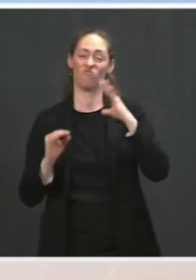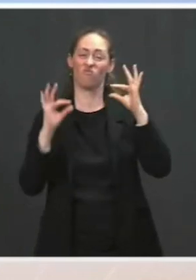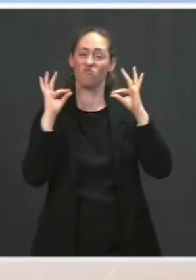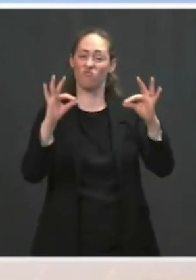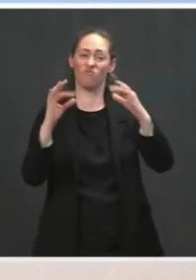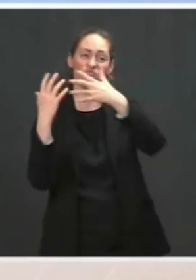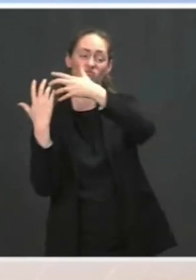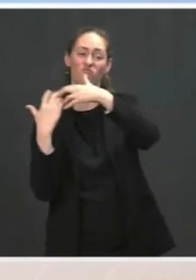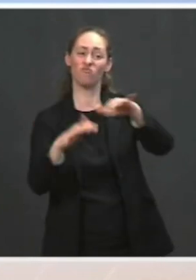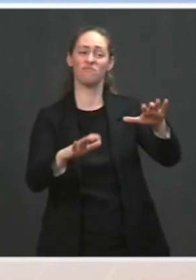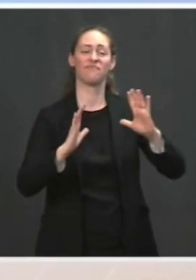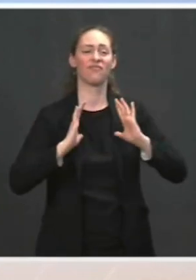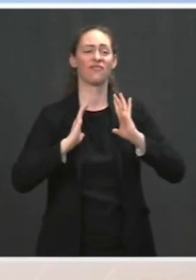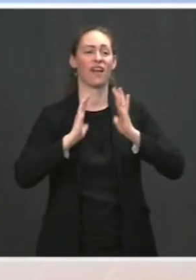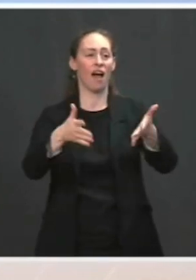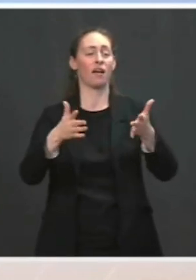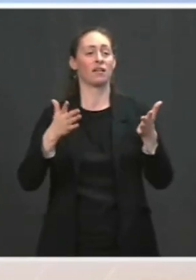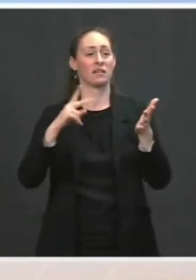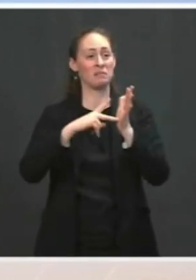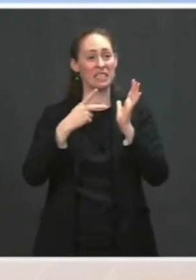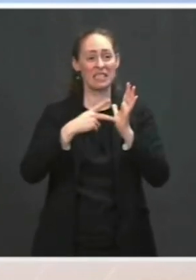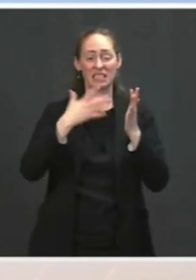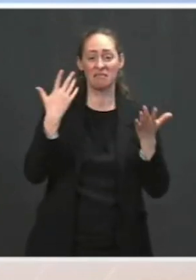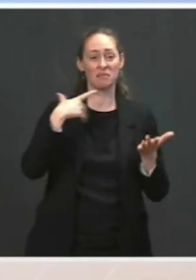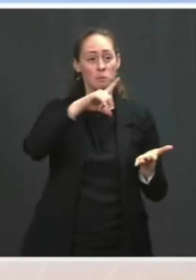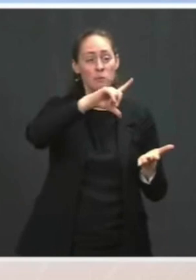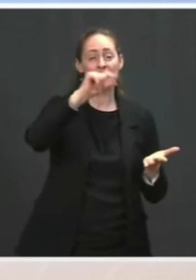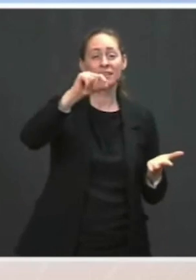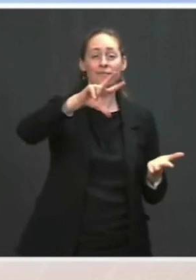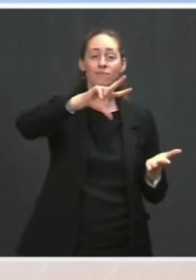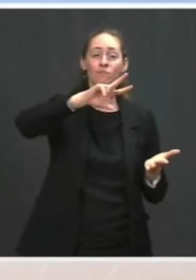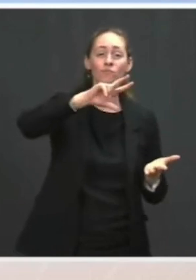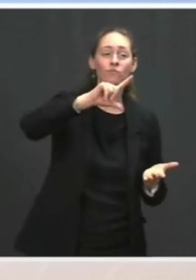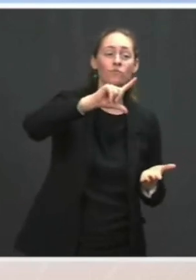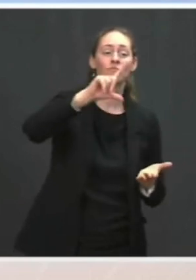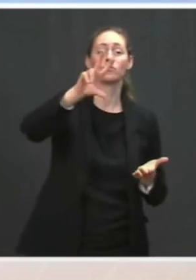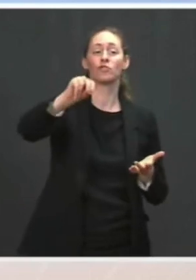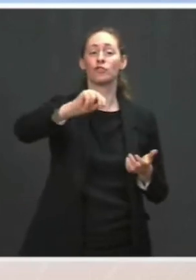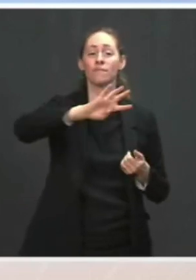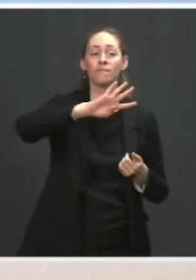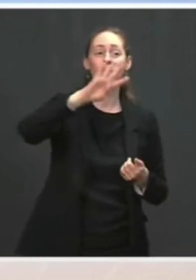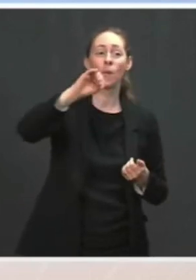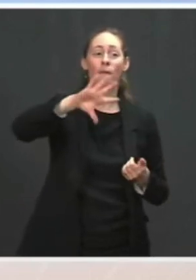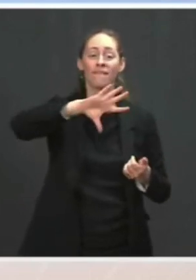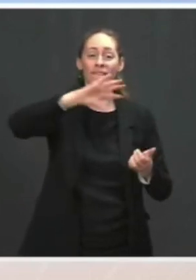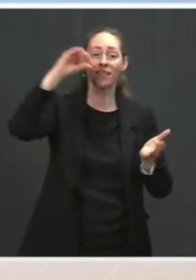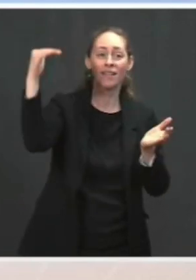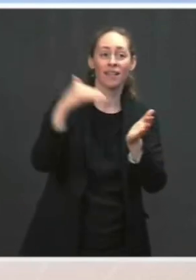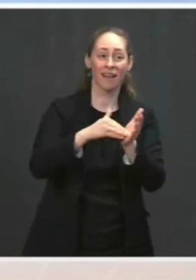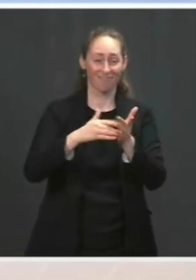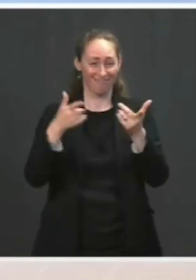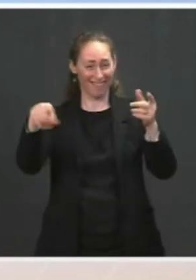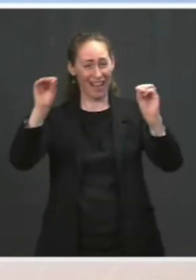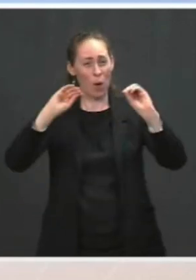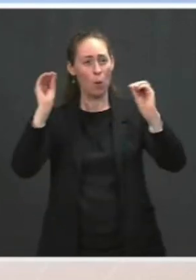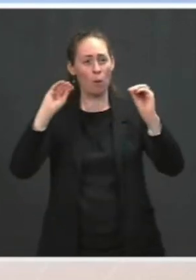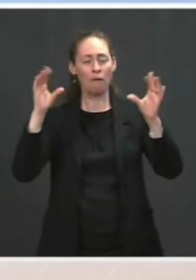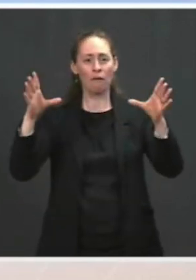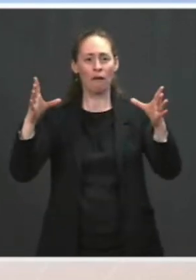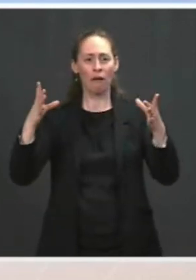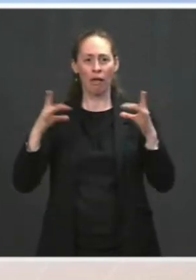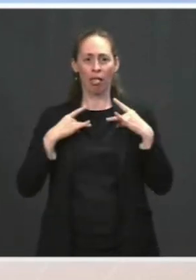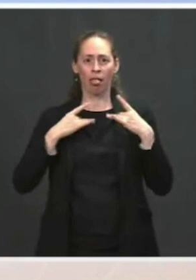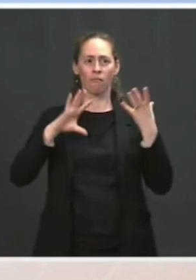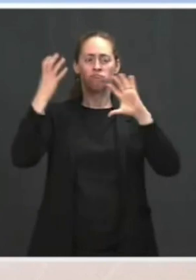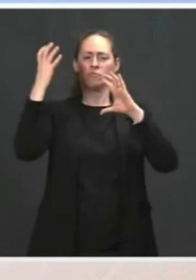of millions of people who've received vaccine with no adverse effect. This is a really rare event. If you look at what we know